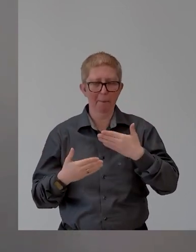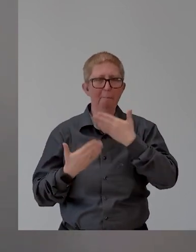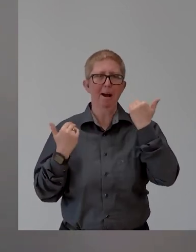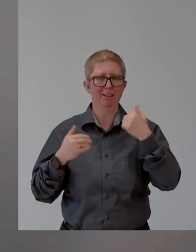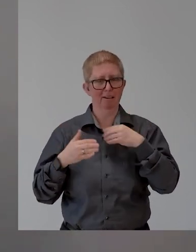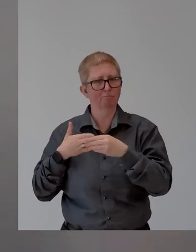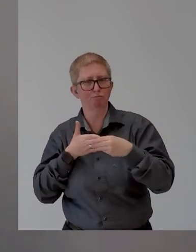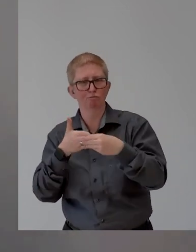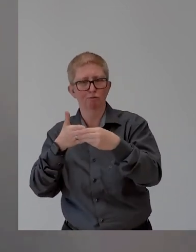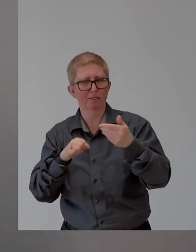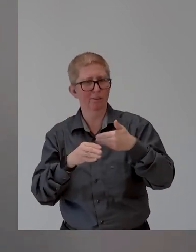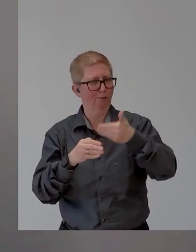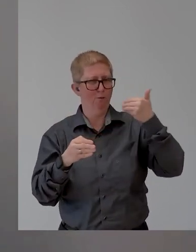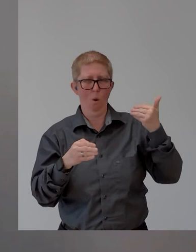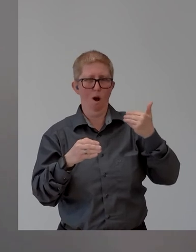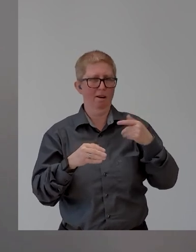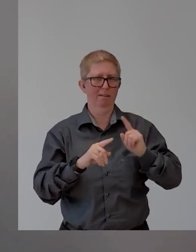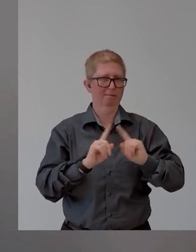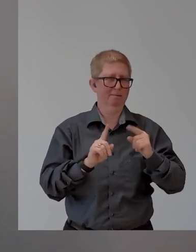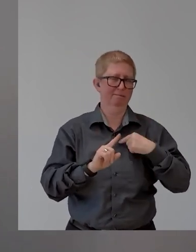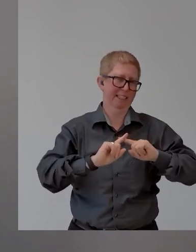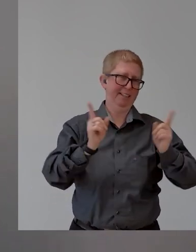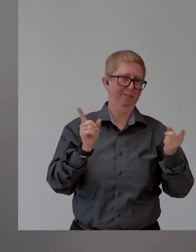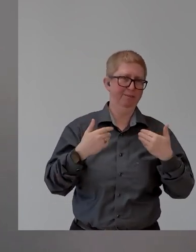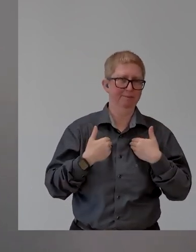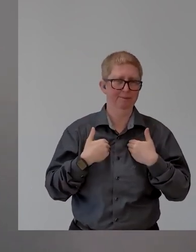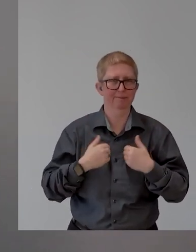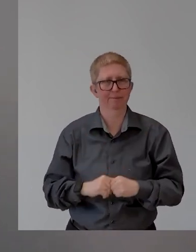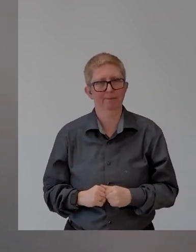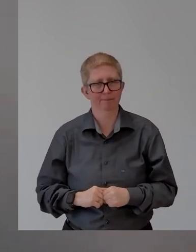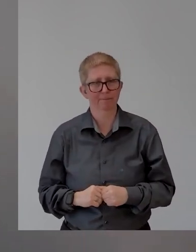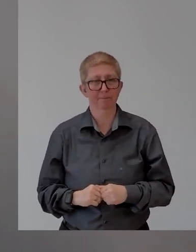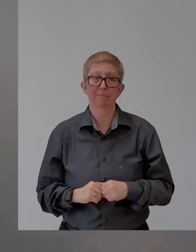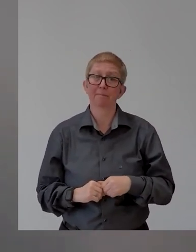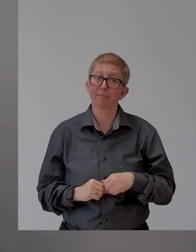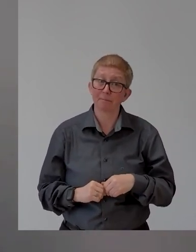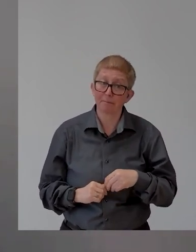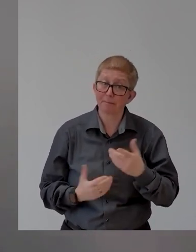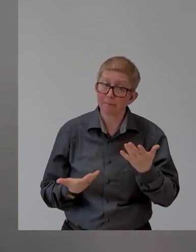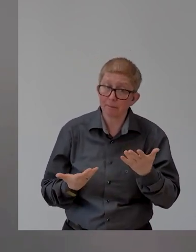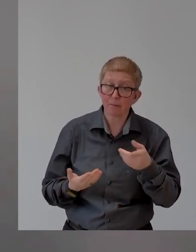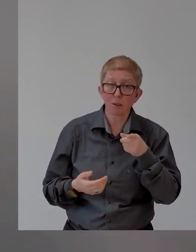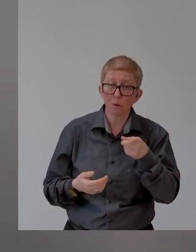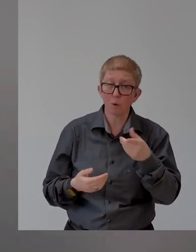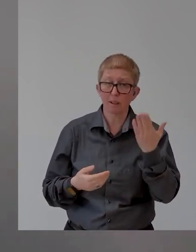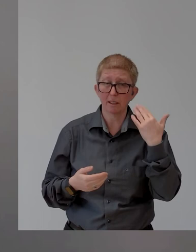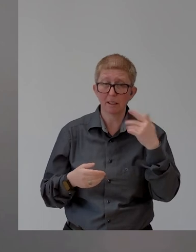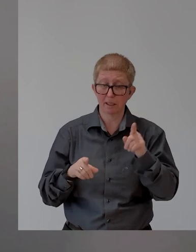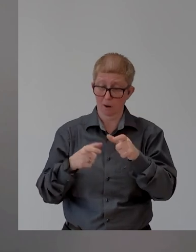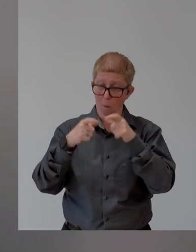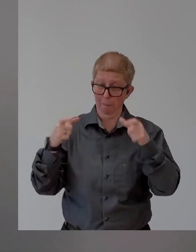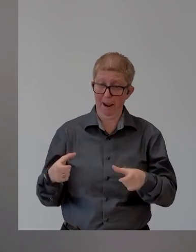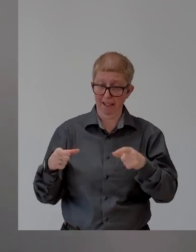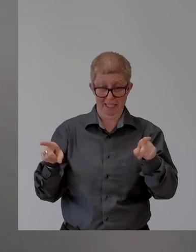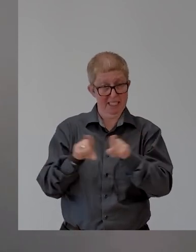fantastic is that after a deco, you stay in with a deco, you know, you've stayed with the deco, you're choosing to have the career that you